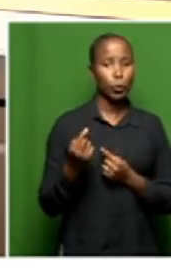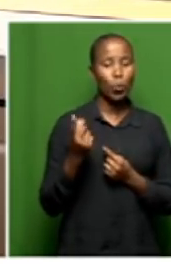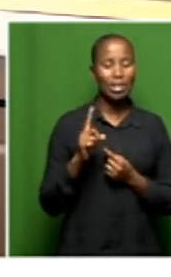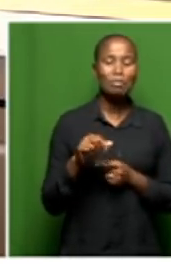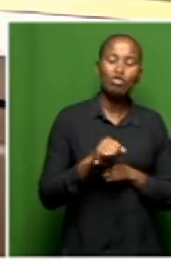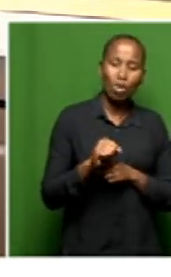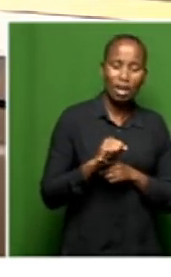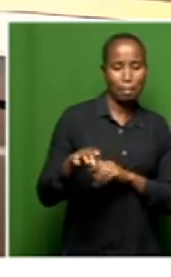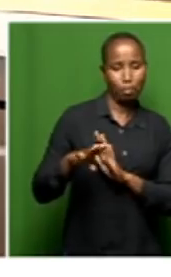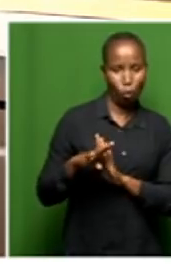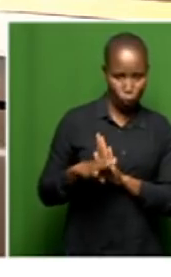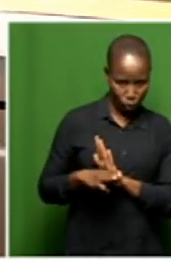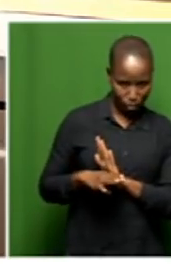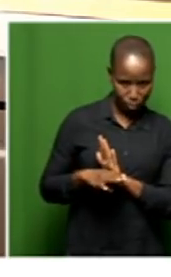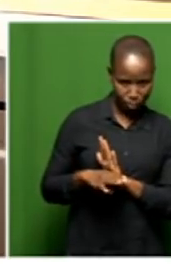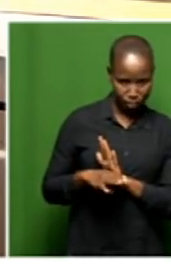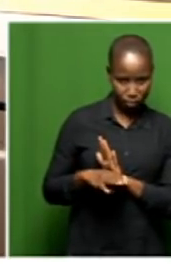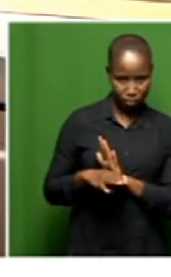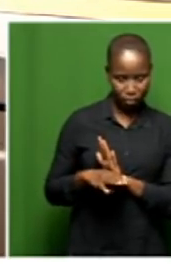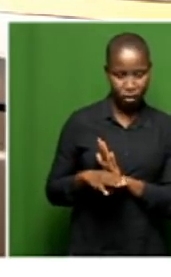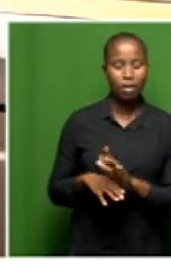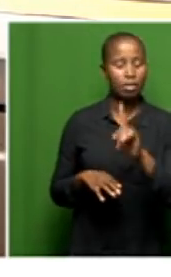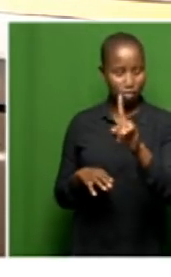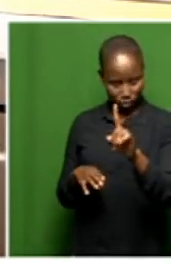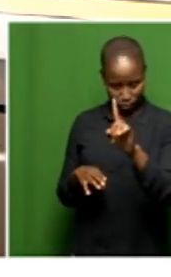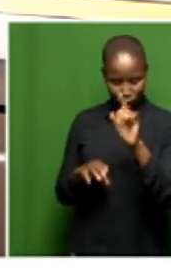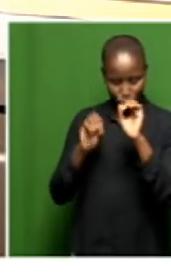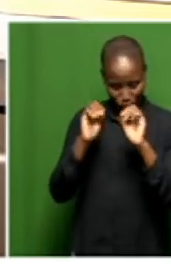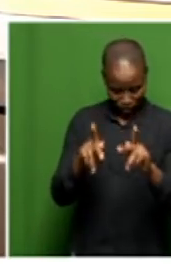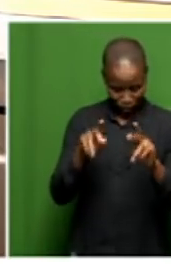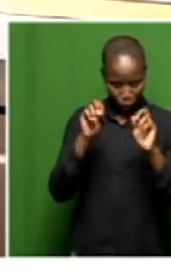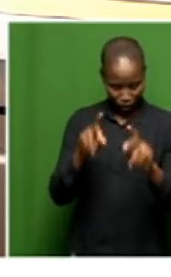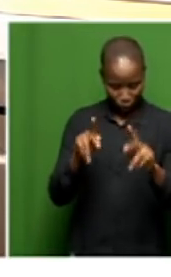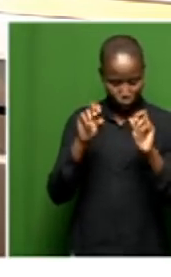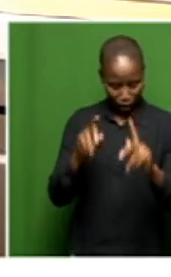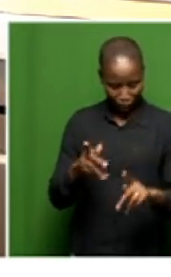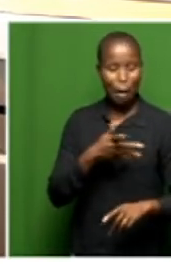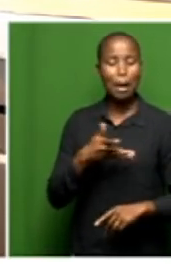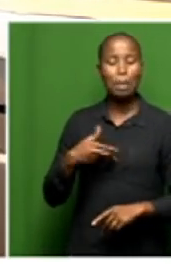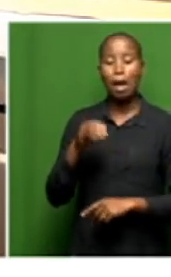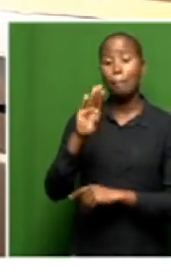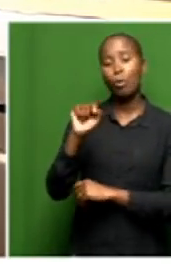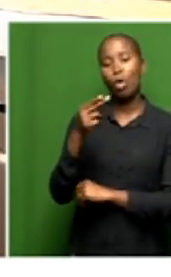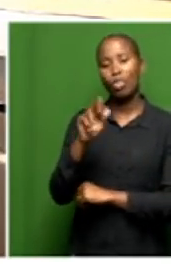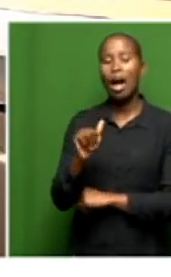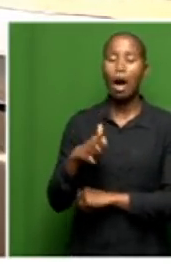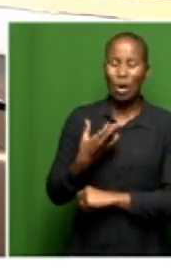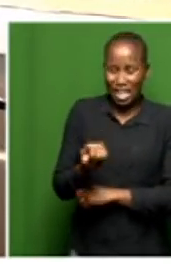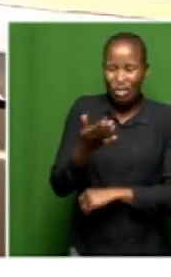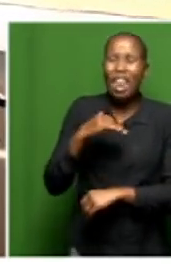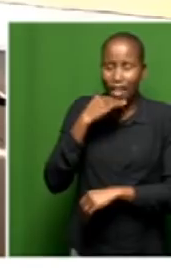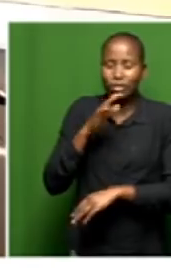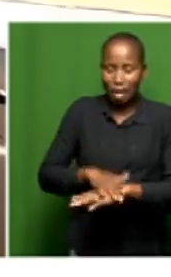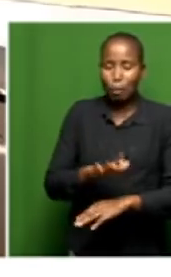which this is. So they are employed by Mokhlaqeng. Ms. Bouta, I want to give you sufficient time to explain that. So can I please ask you